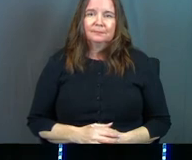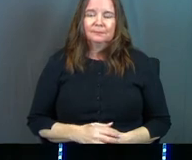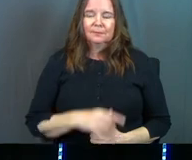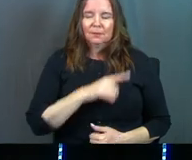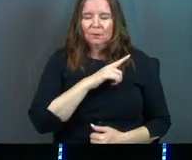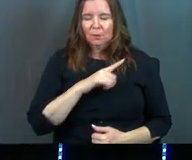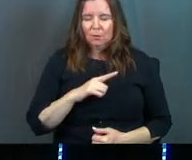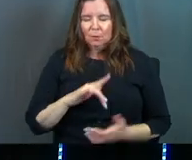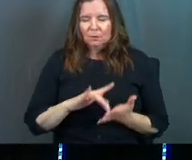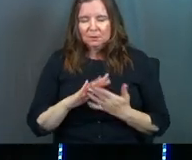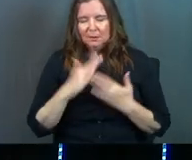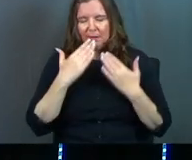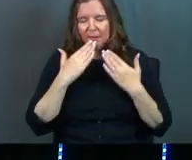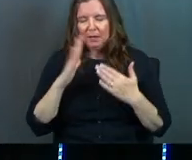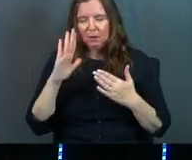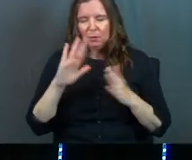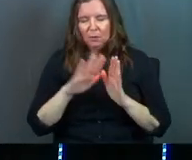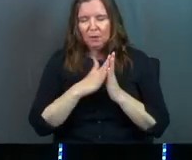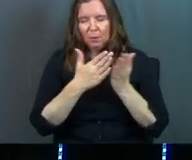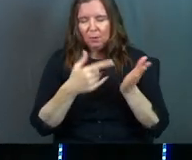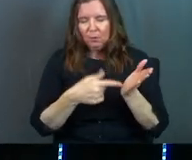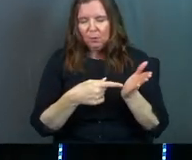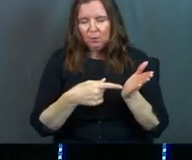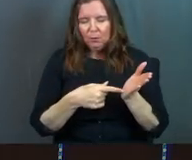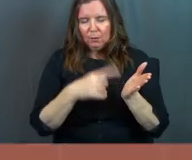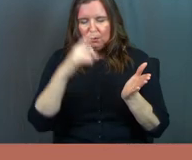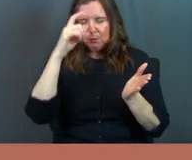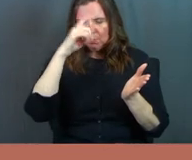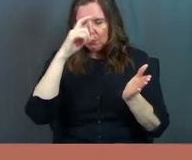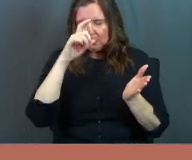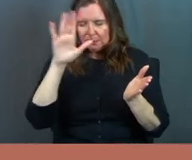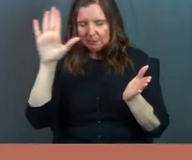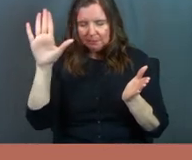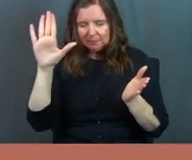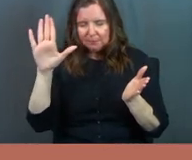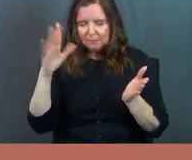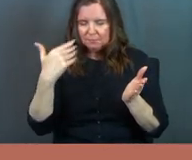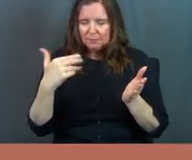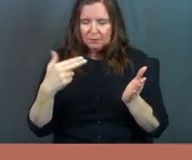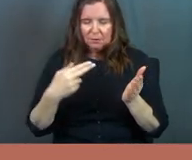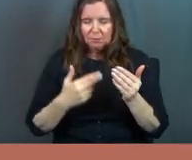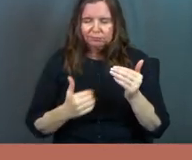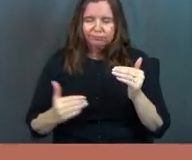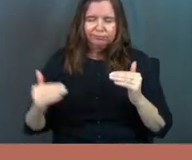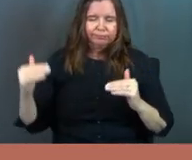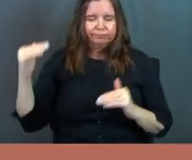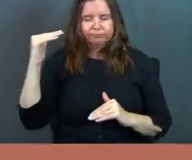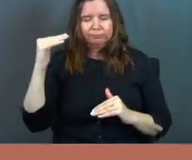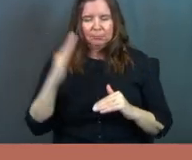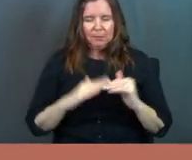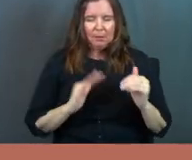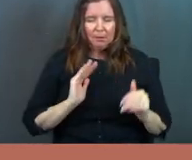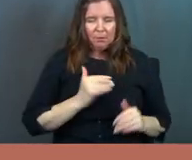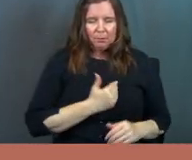Lord Jesus, thank you, God, that your word, your wisdom is so high above our wisdom.